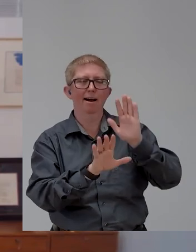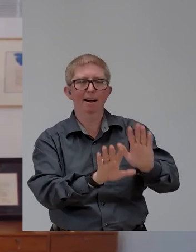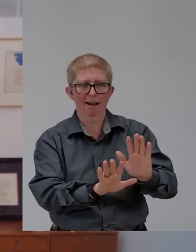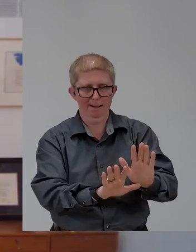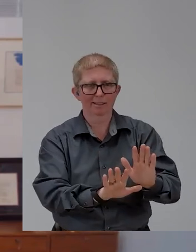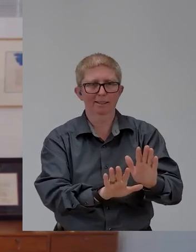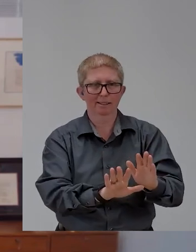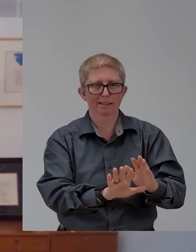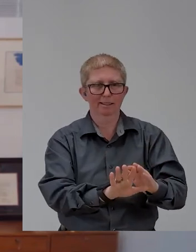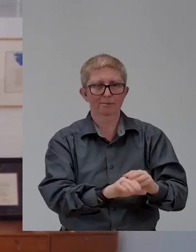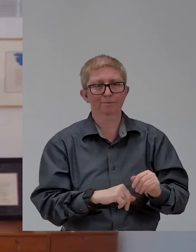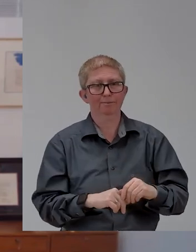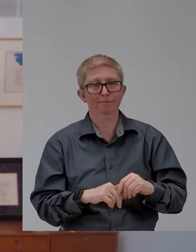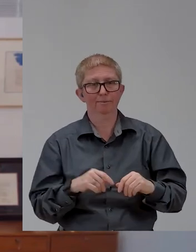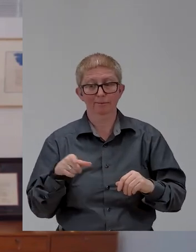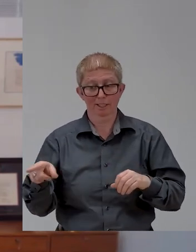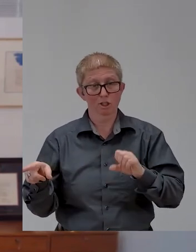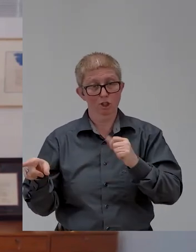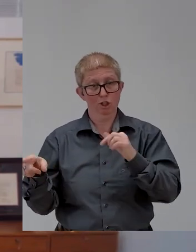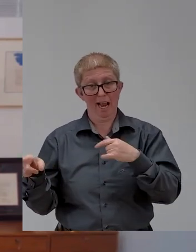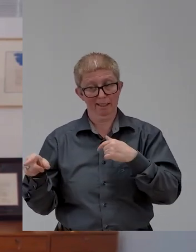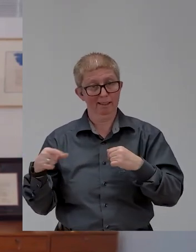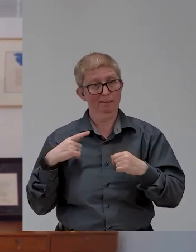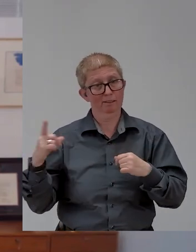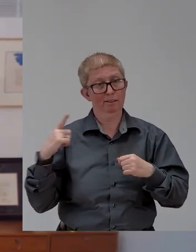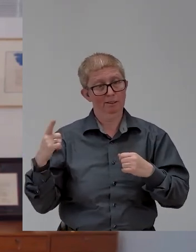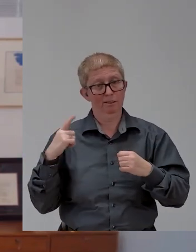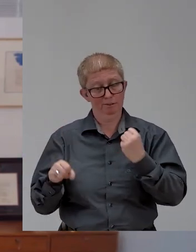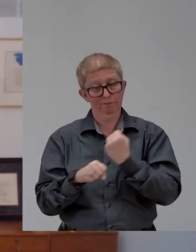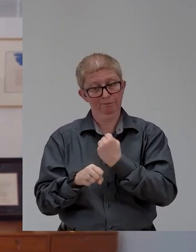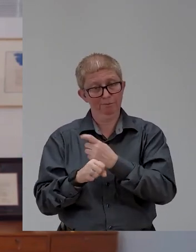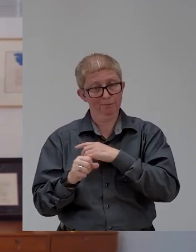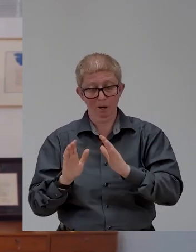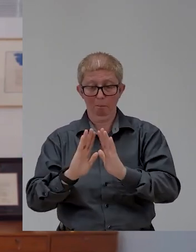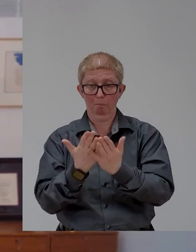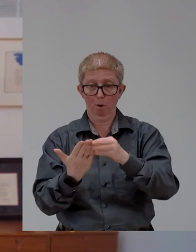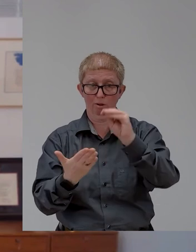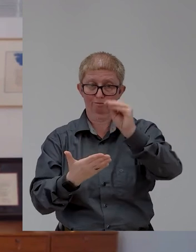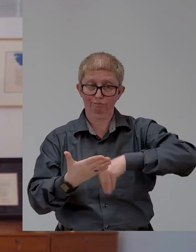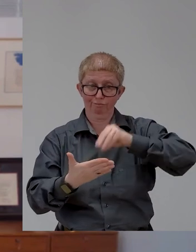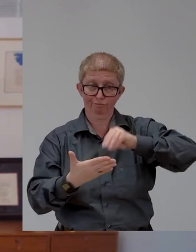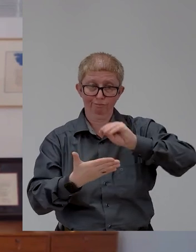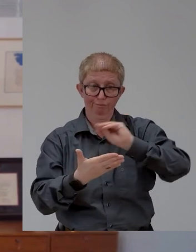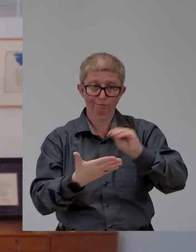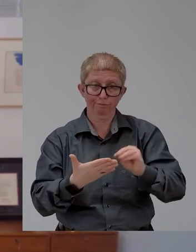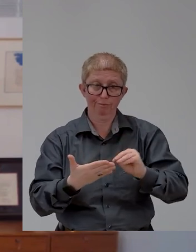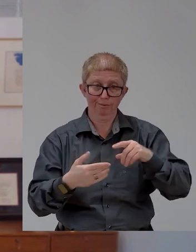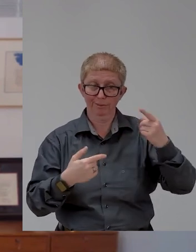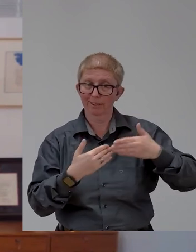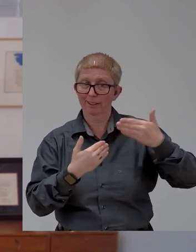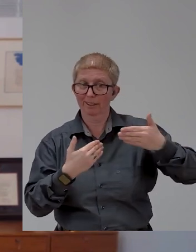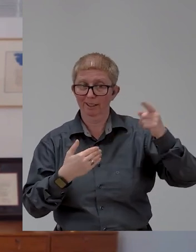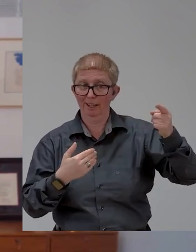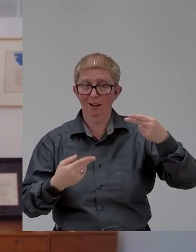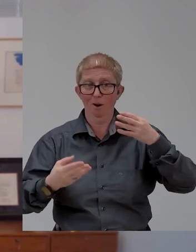people who are authors of chapters are actually a part of the conference today. And it's a book about accessible technology in developing